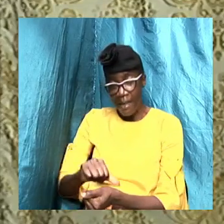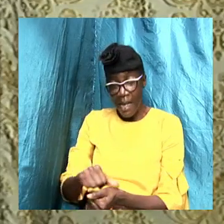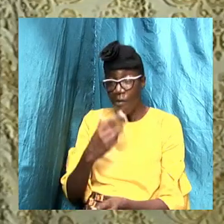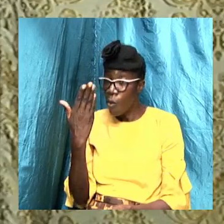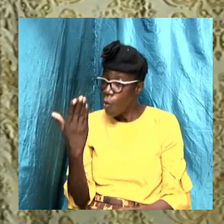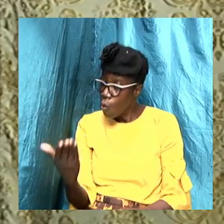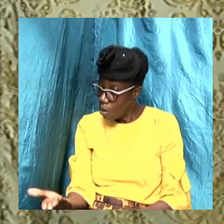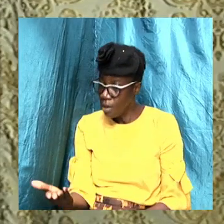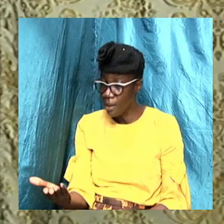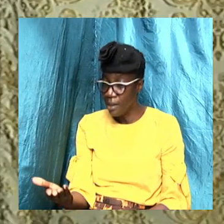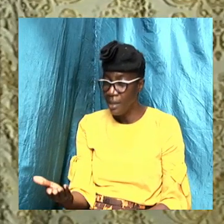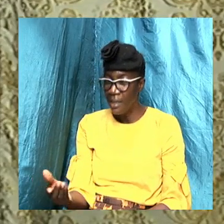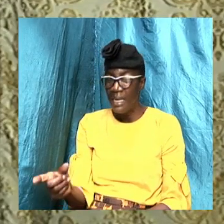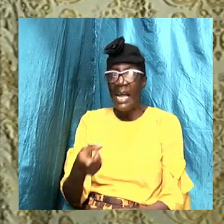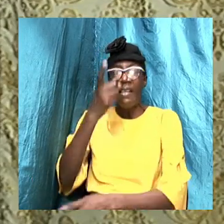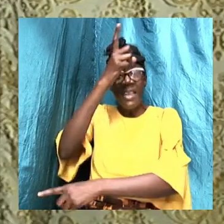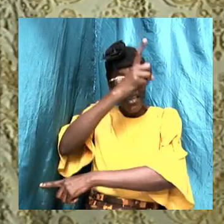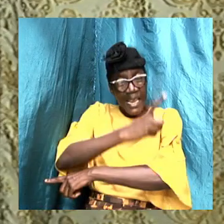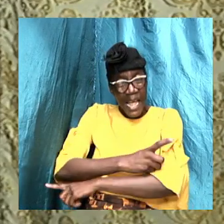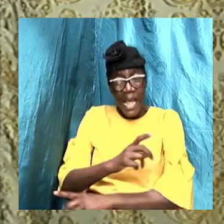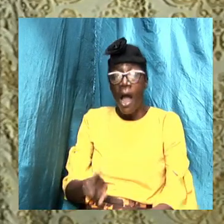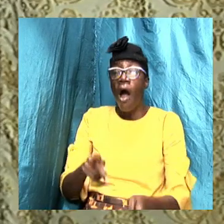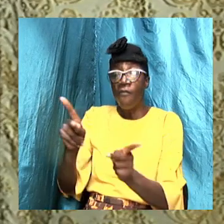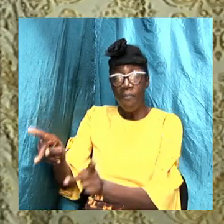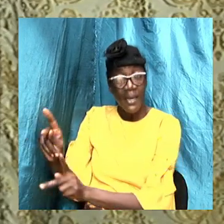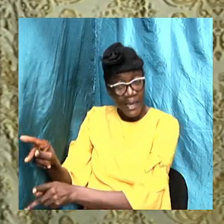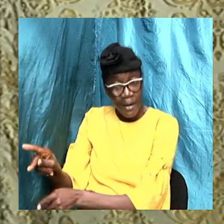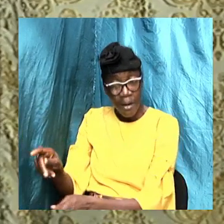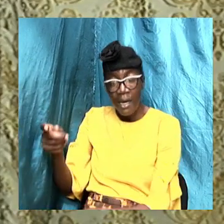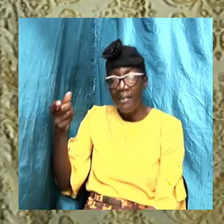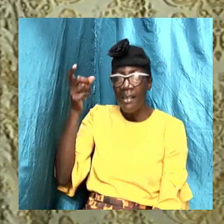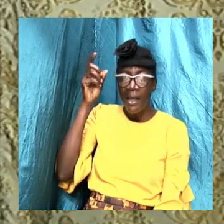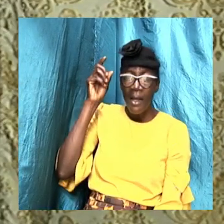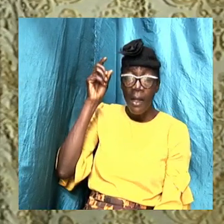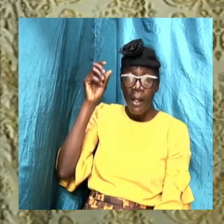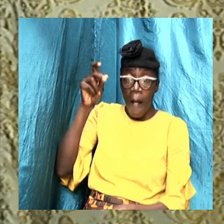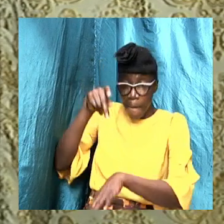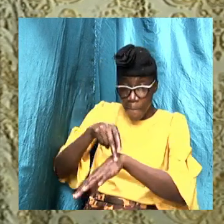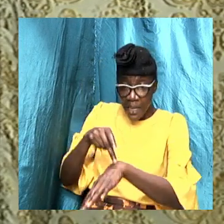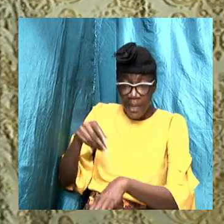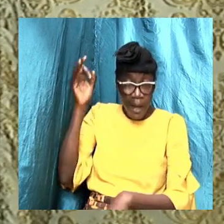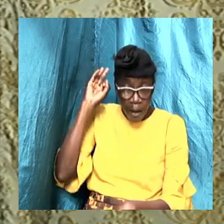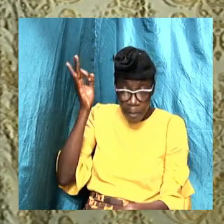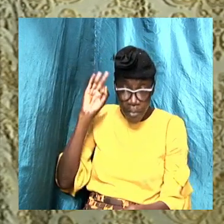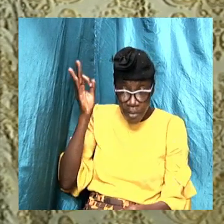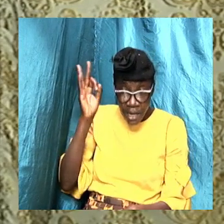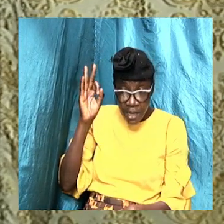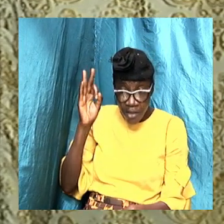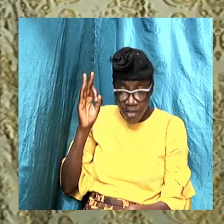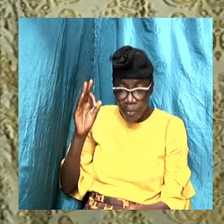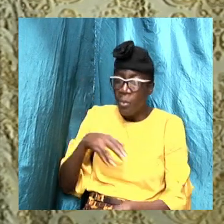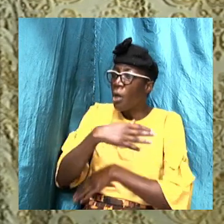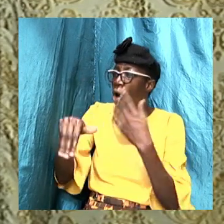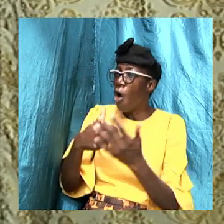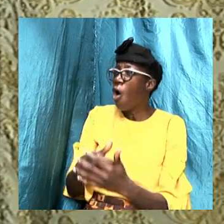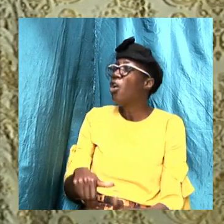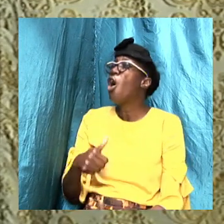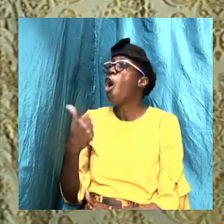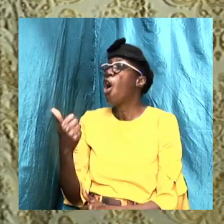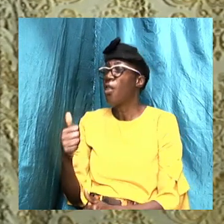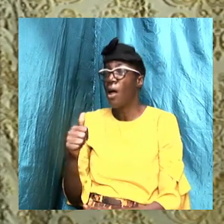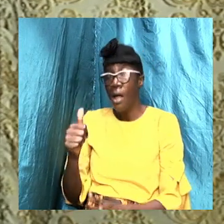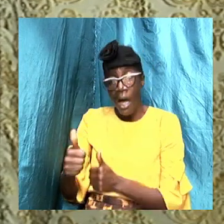Apentecost, yes, Peter preached repentance. And following after that, all the other apostles, they preached repentance.